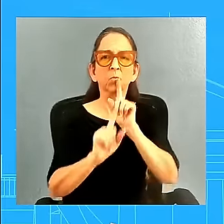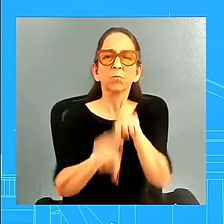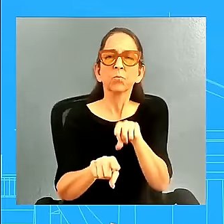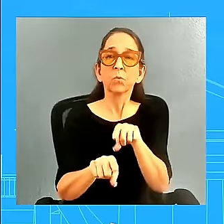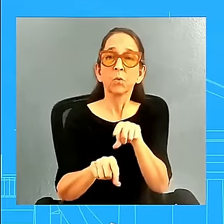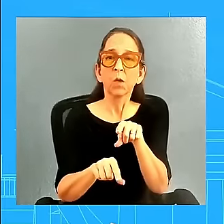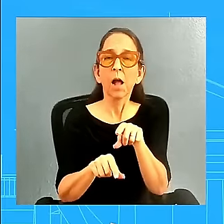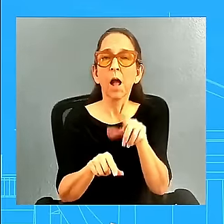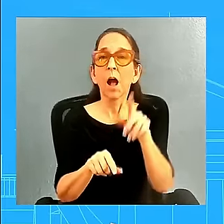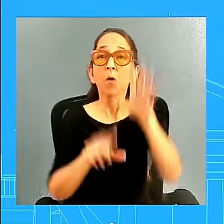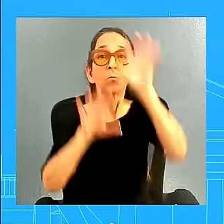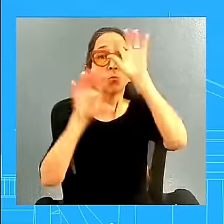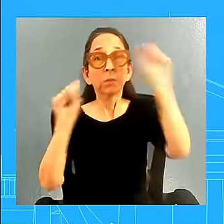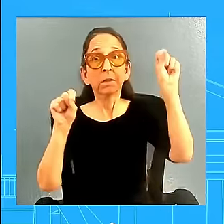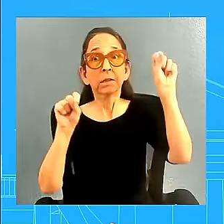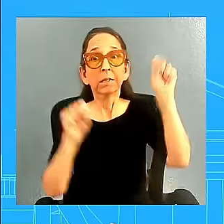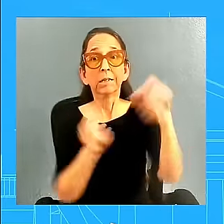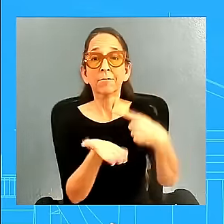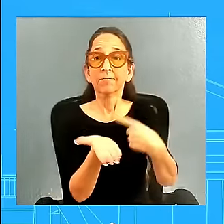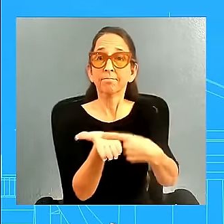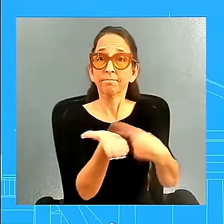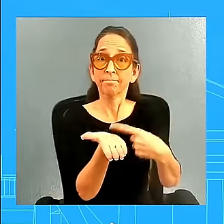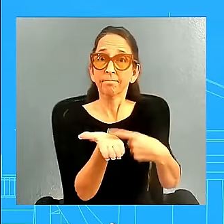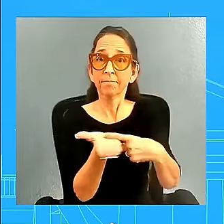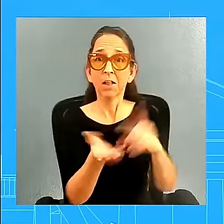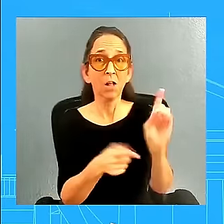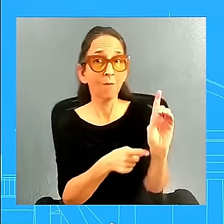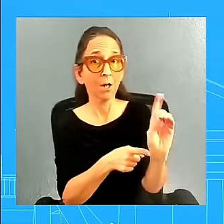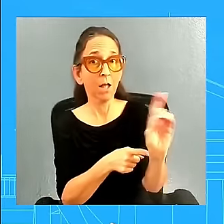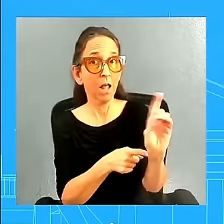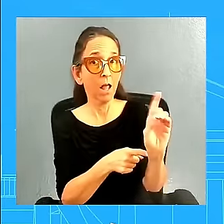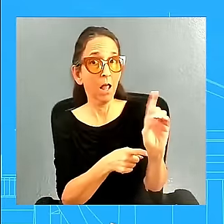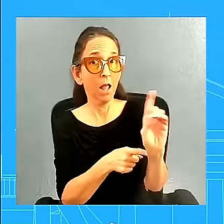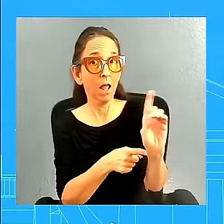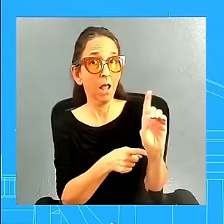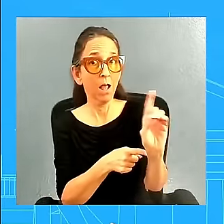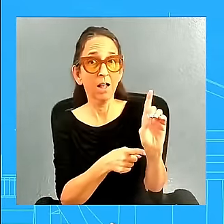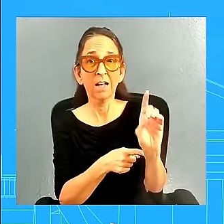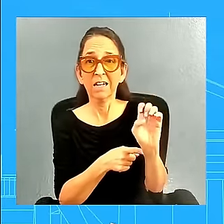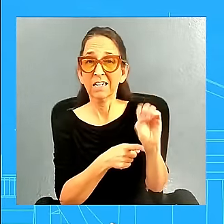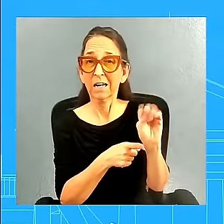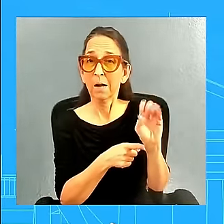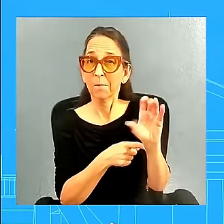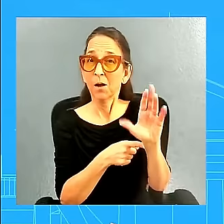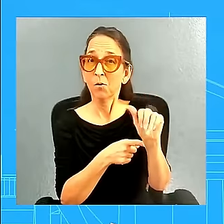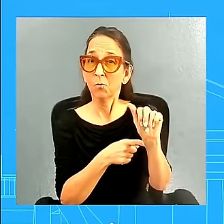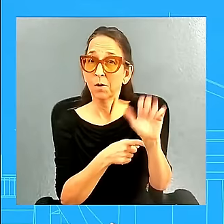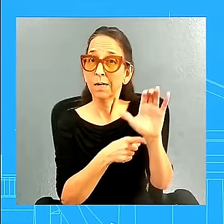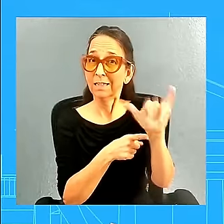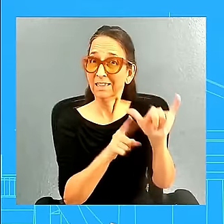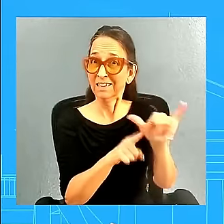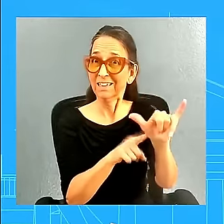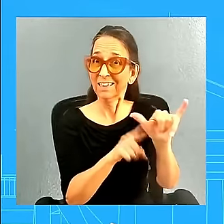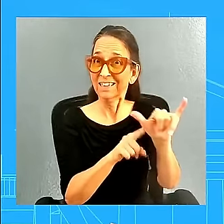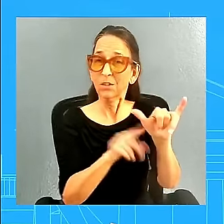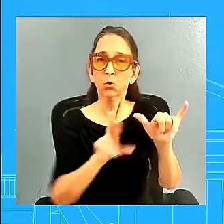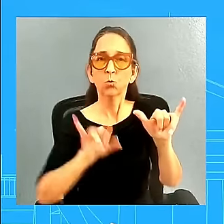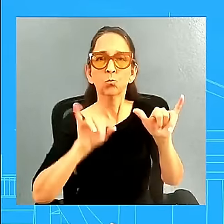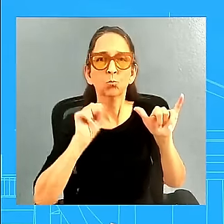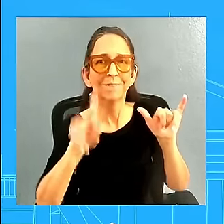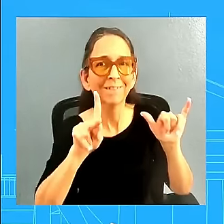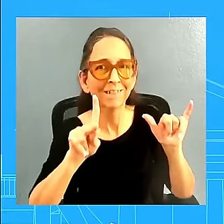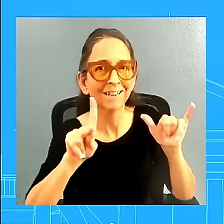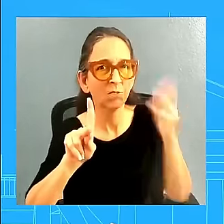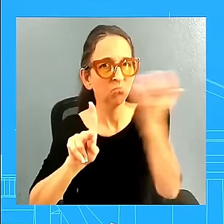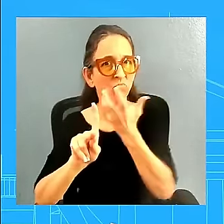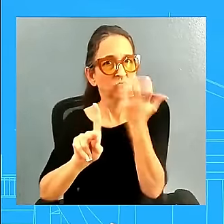democracy. And the President has spoken about that. You've heard from the former President himself saying that he is going to be a dictator on day one.